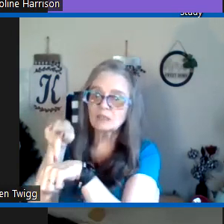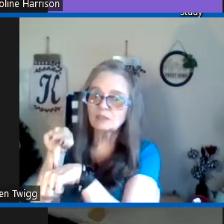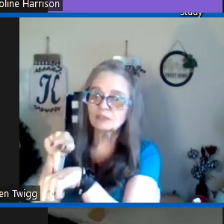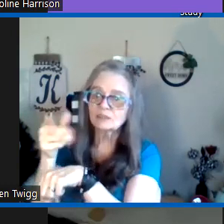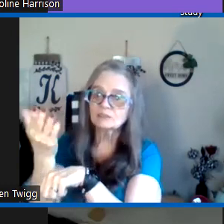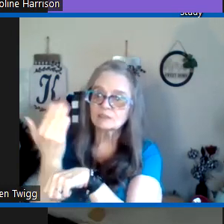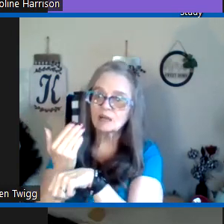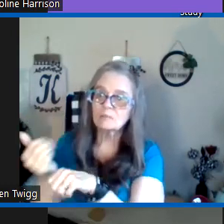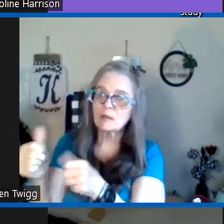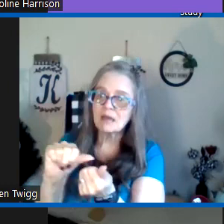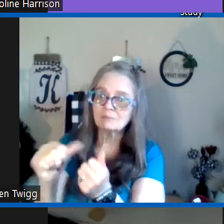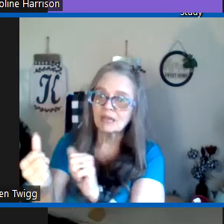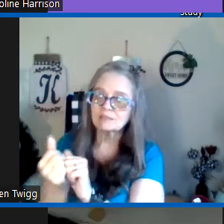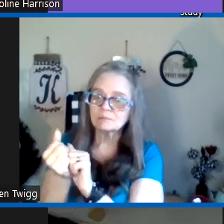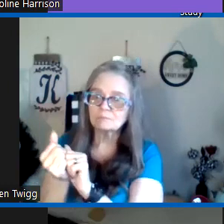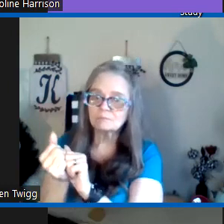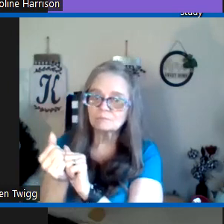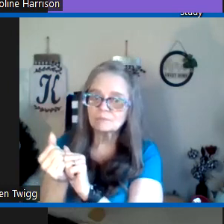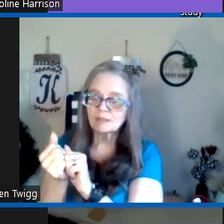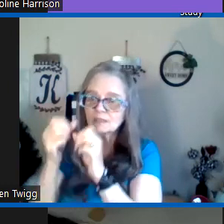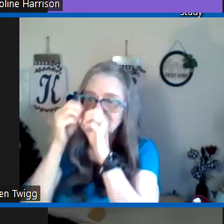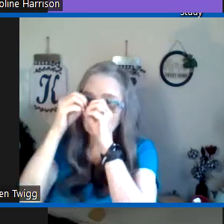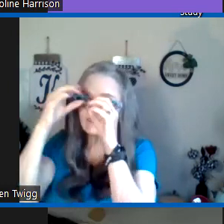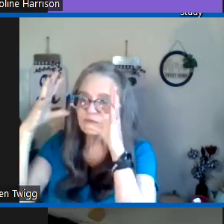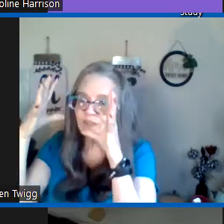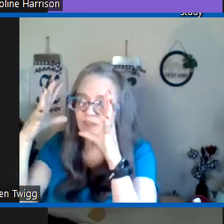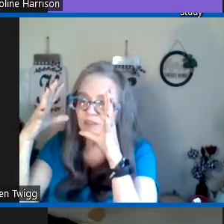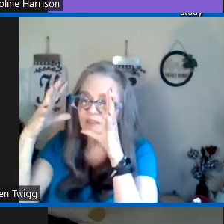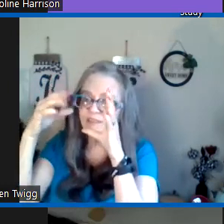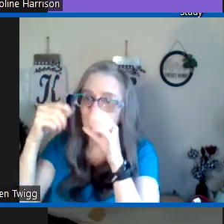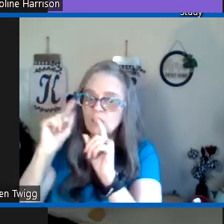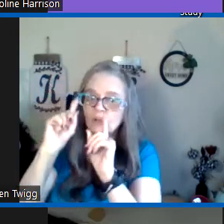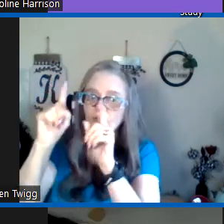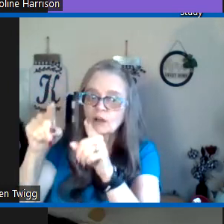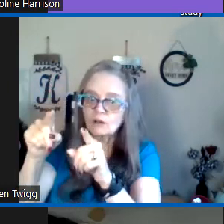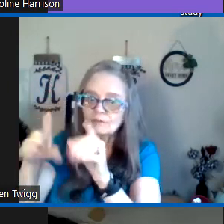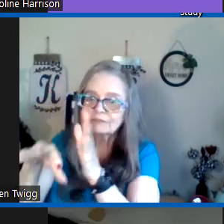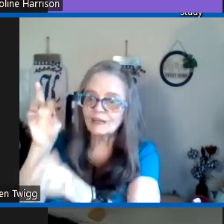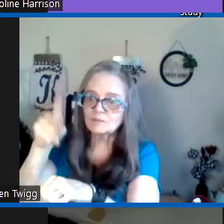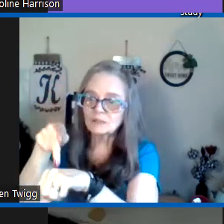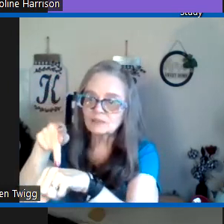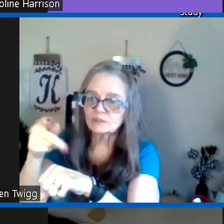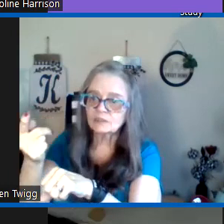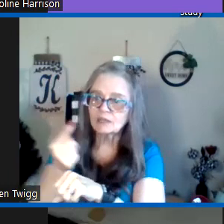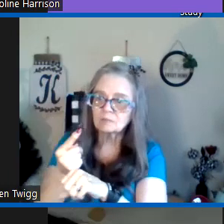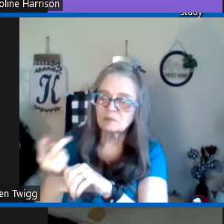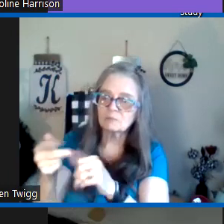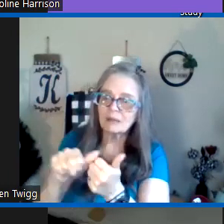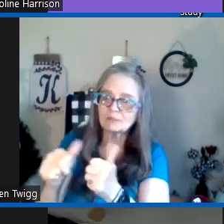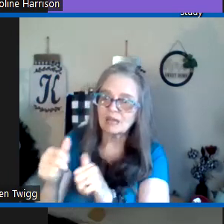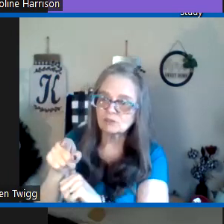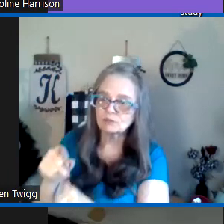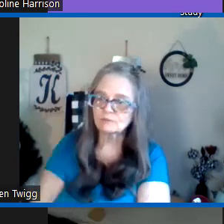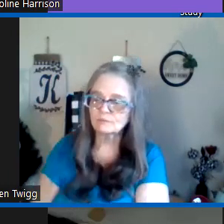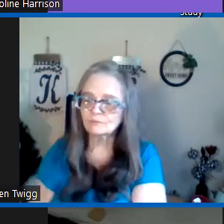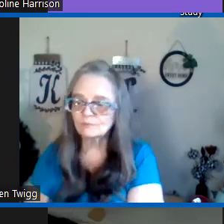ask Peter to come and baptize him he had this vision that said go find Peter to come and